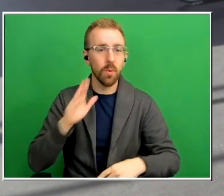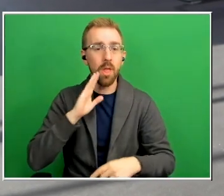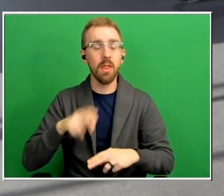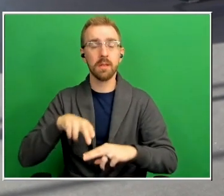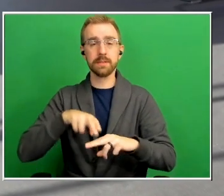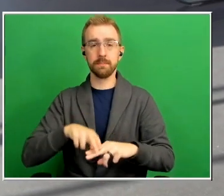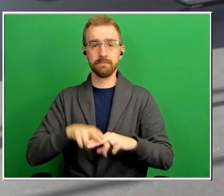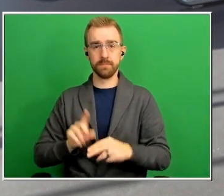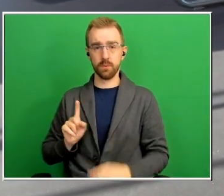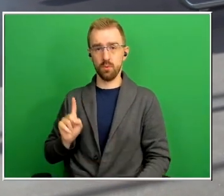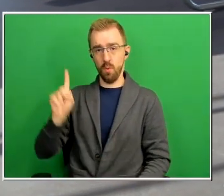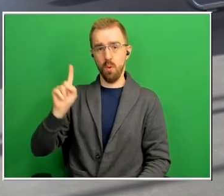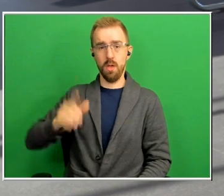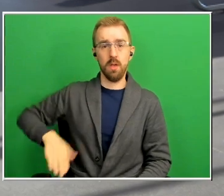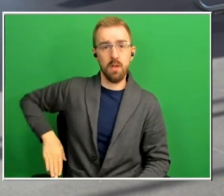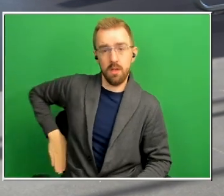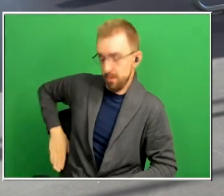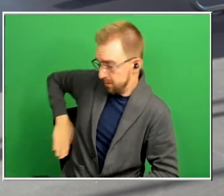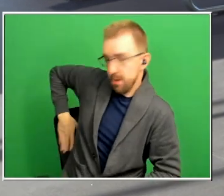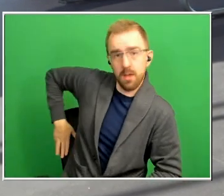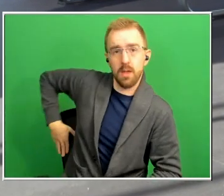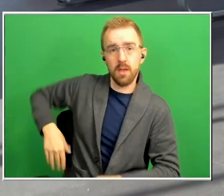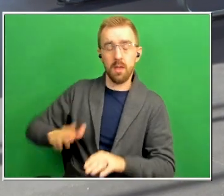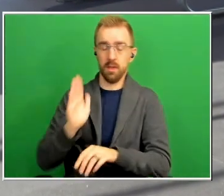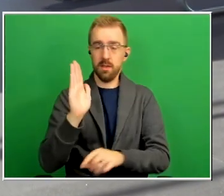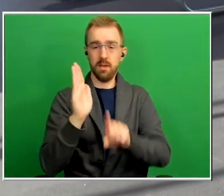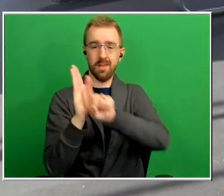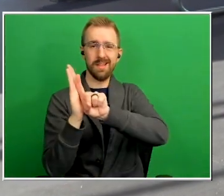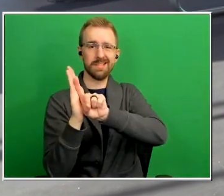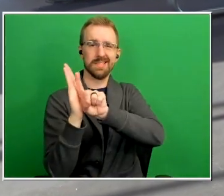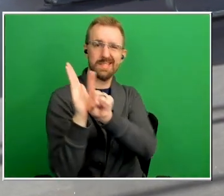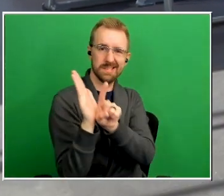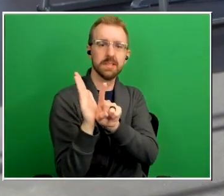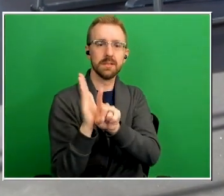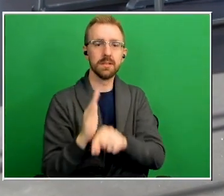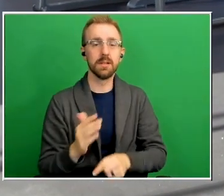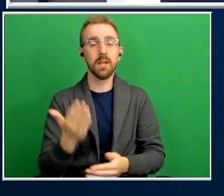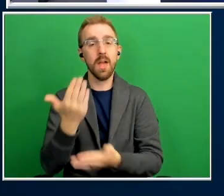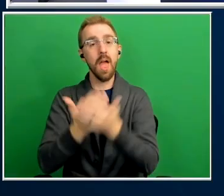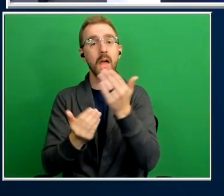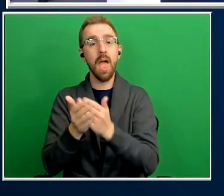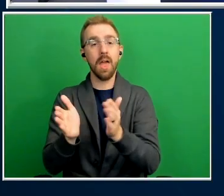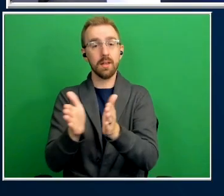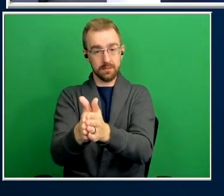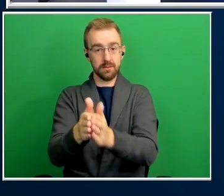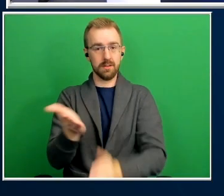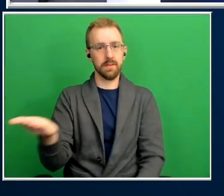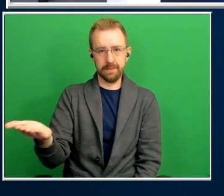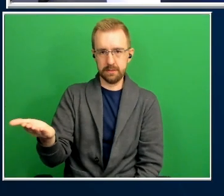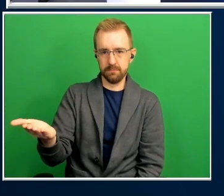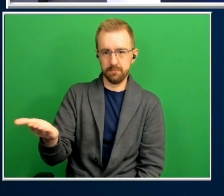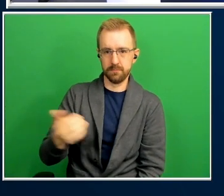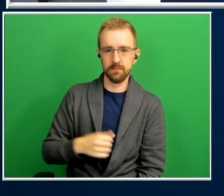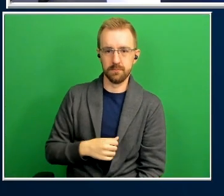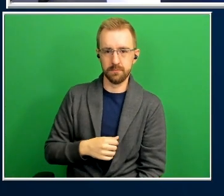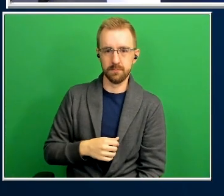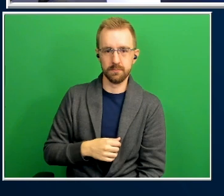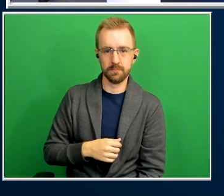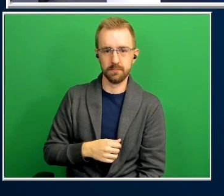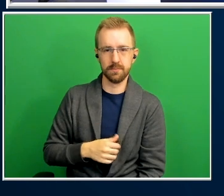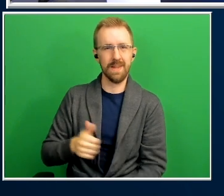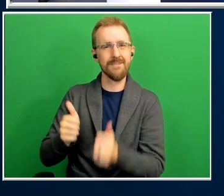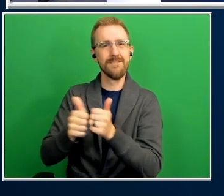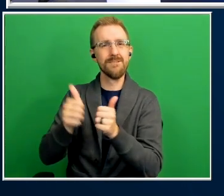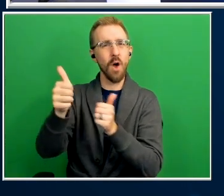backs away from the back of your chair if you can we'll stick both hands straight out front and then we're going to reach as far as you can following that